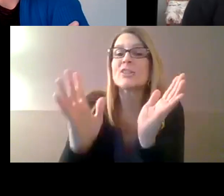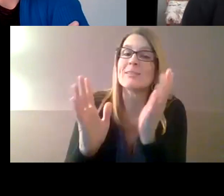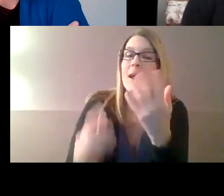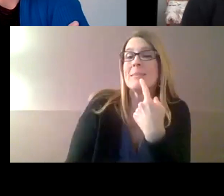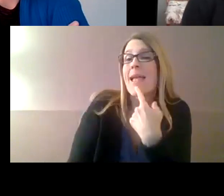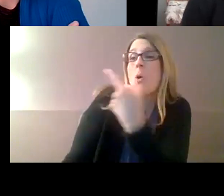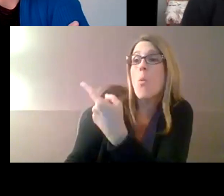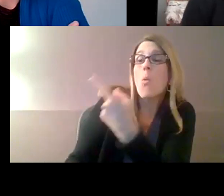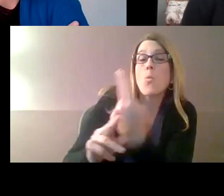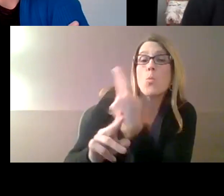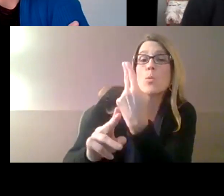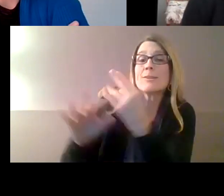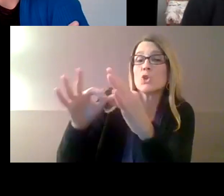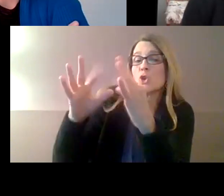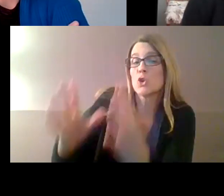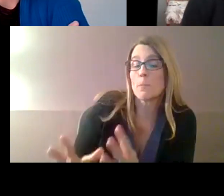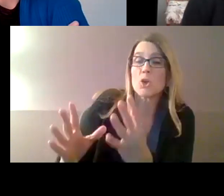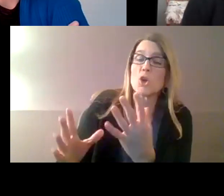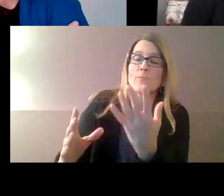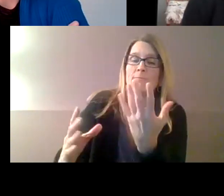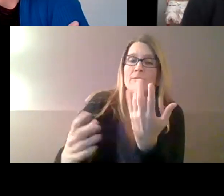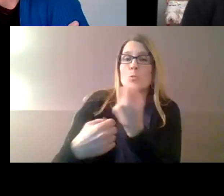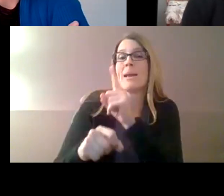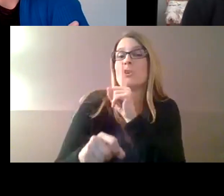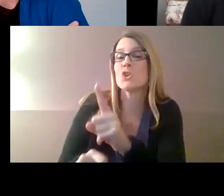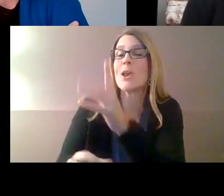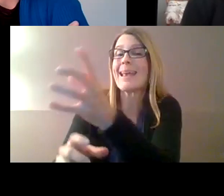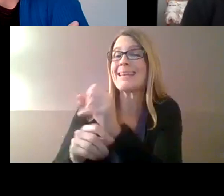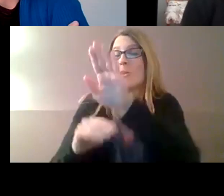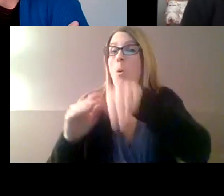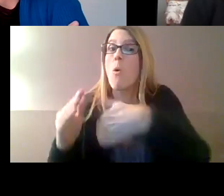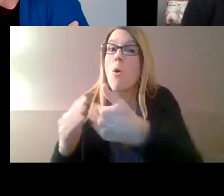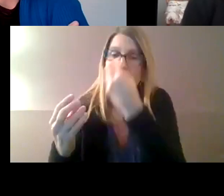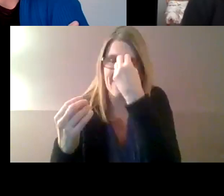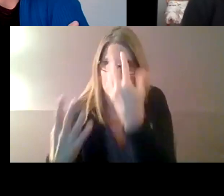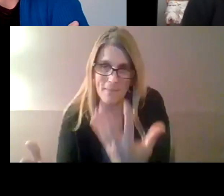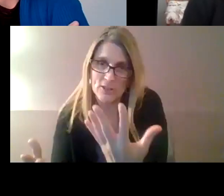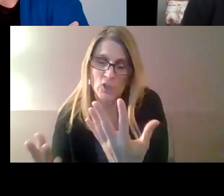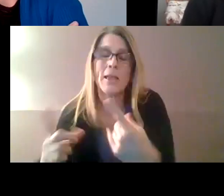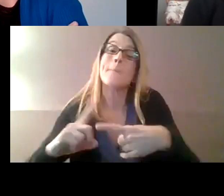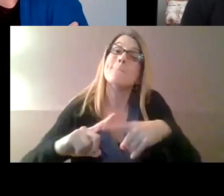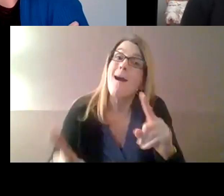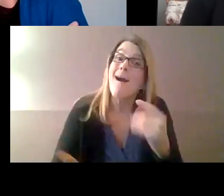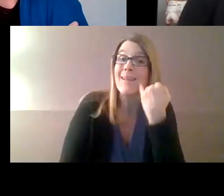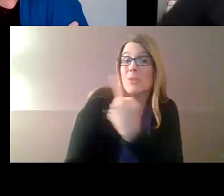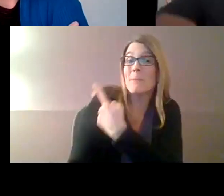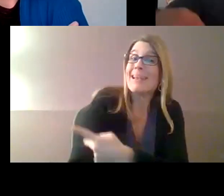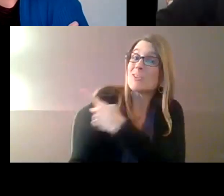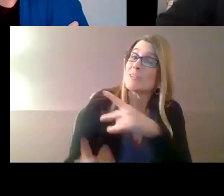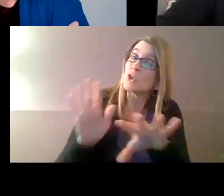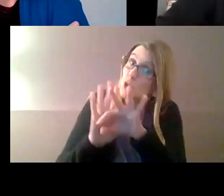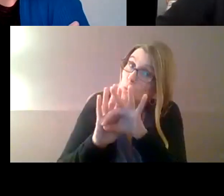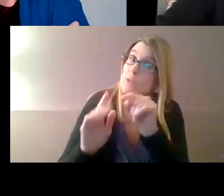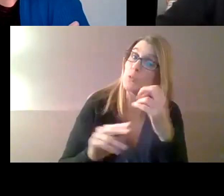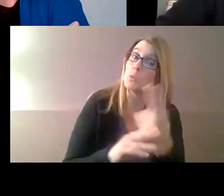force it, but we definitely encourage that. And we say, you know, would you like us to secure a different interpreter? We just want to make sure that the